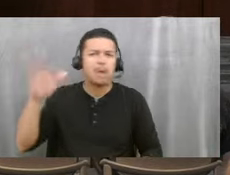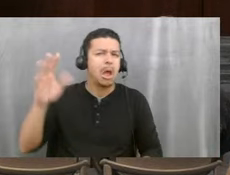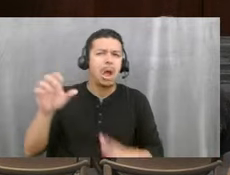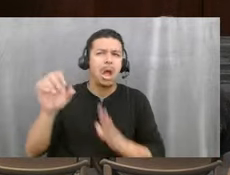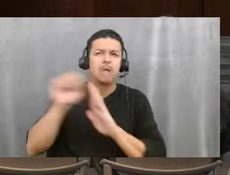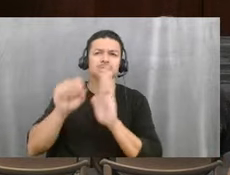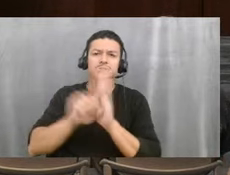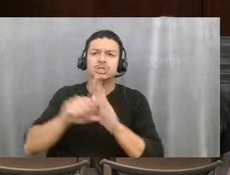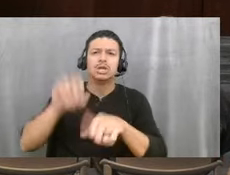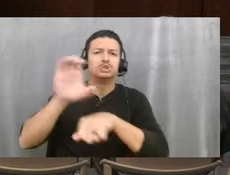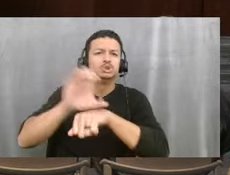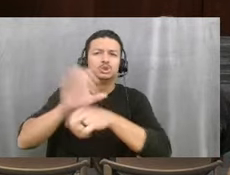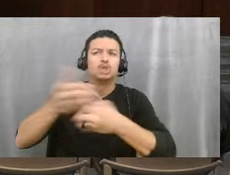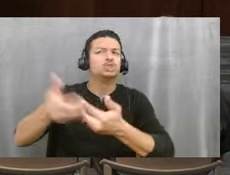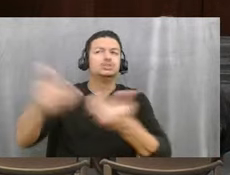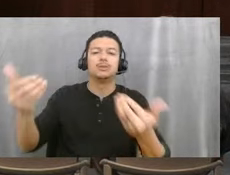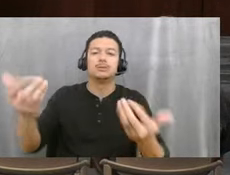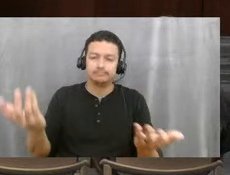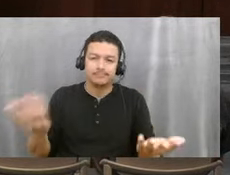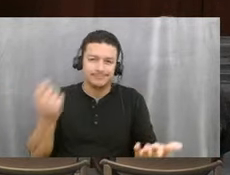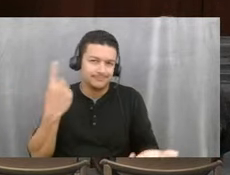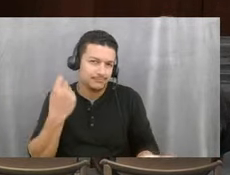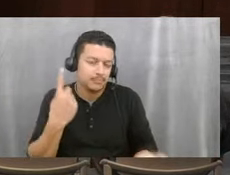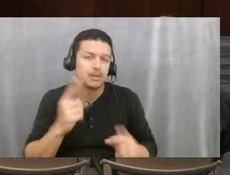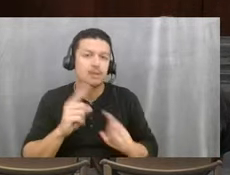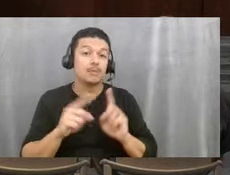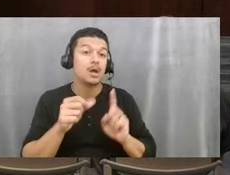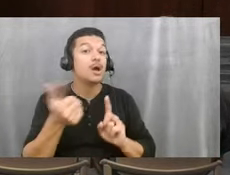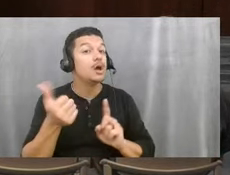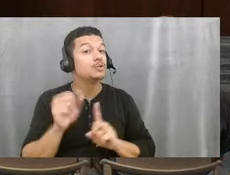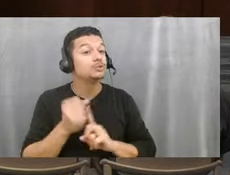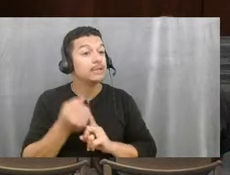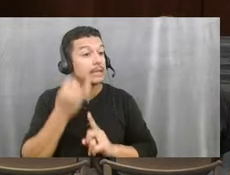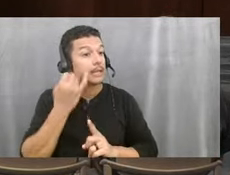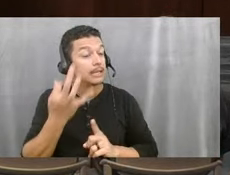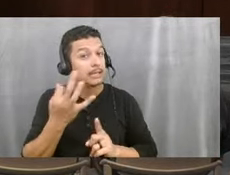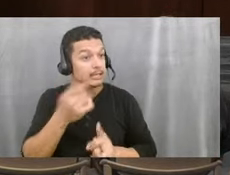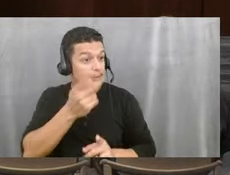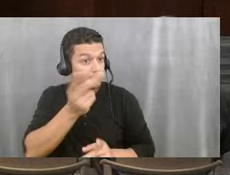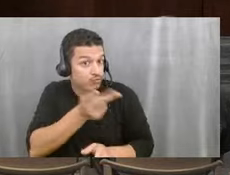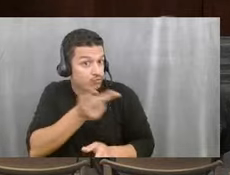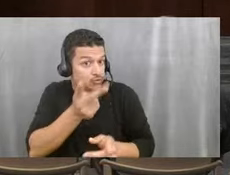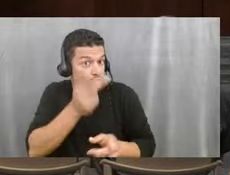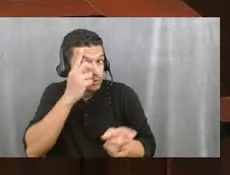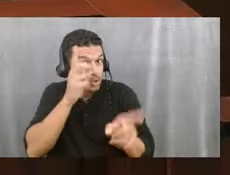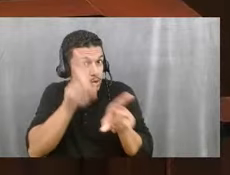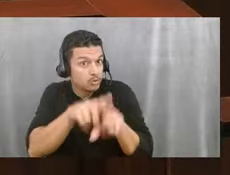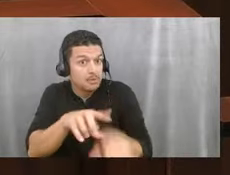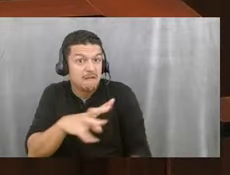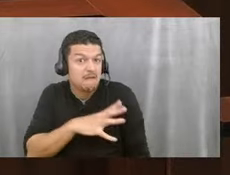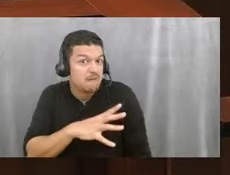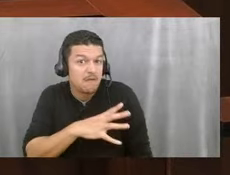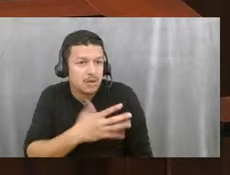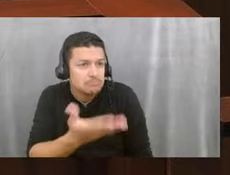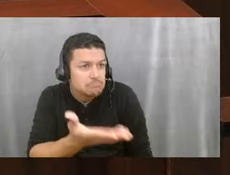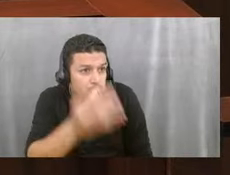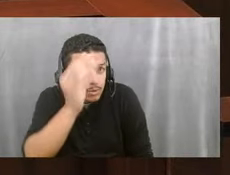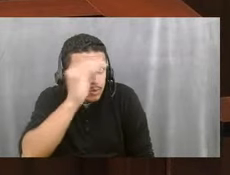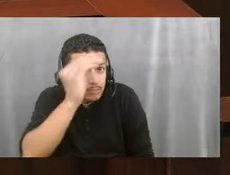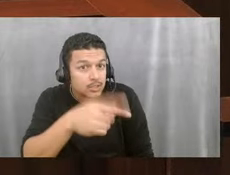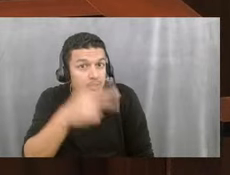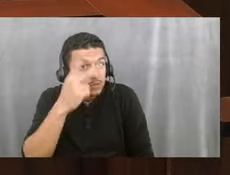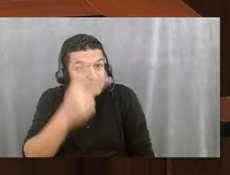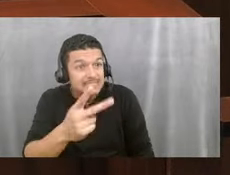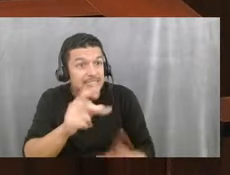And then there are other cases where they say if you can work it out, it's just fine. So what's your opinion? Have you run into cases